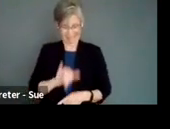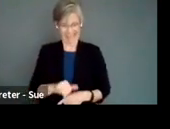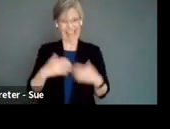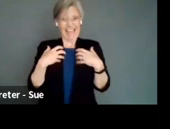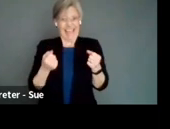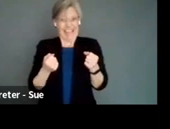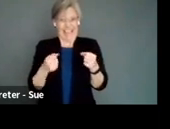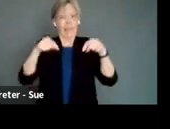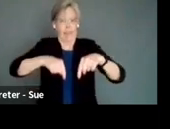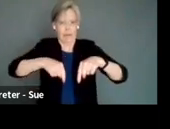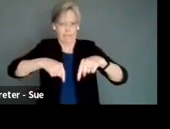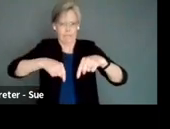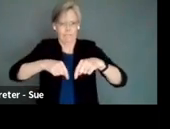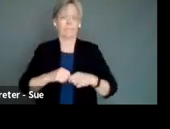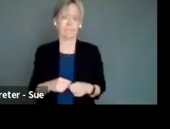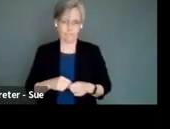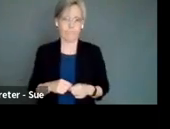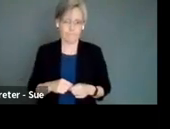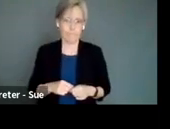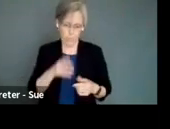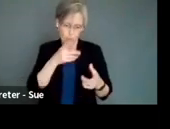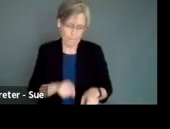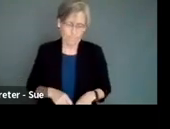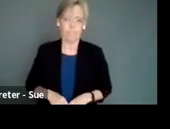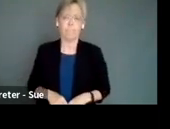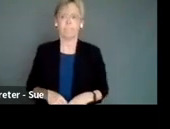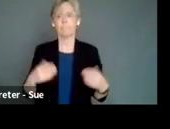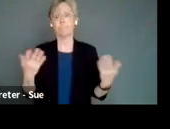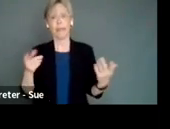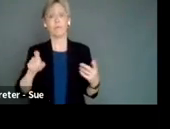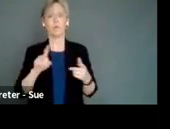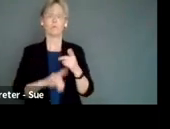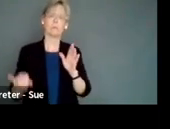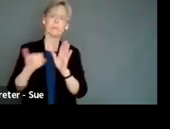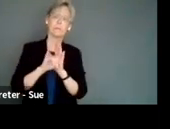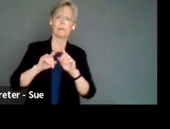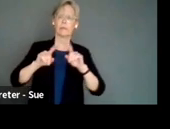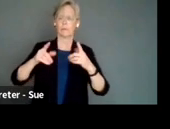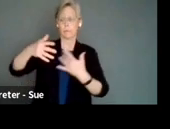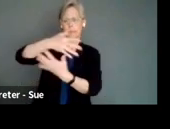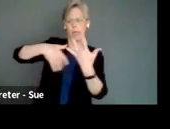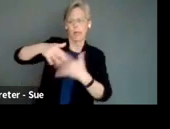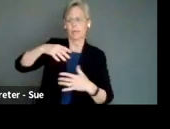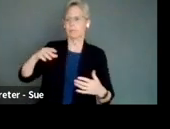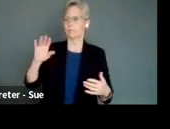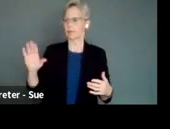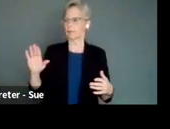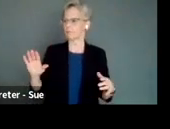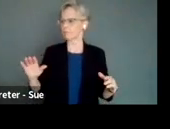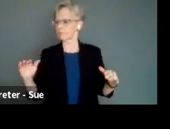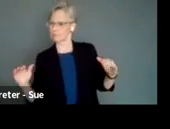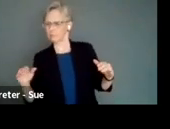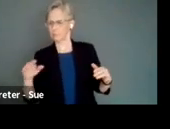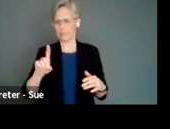discourse of, you know, you identifying the different societal disablements in your life, the different pressures,